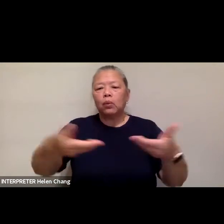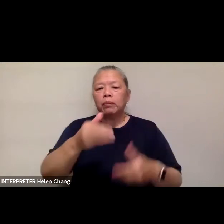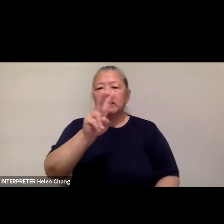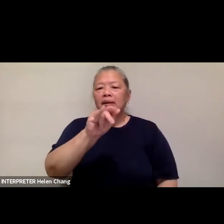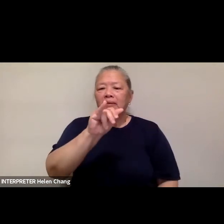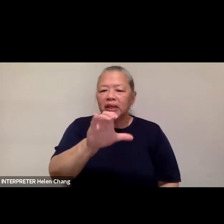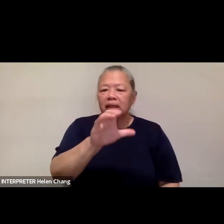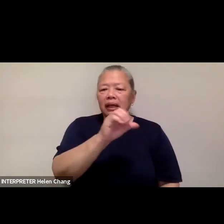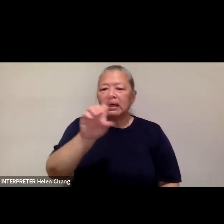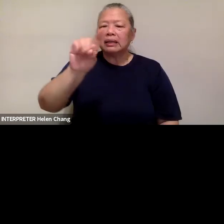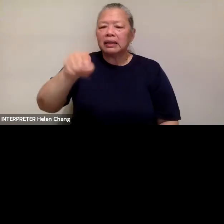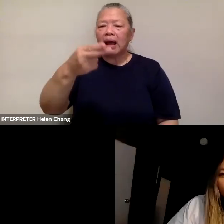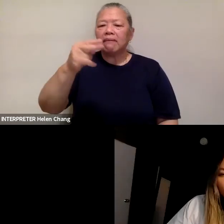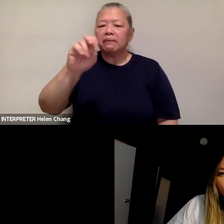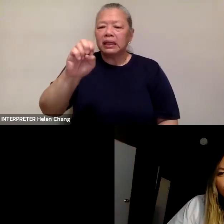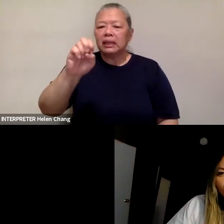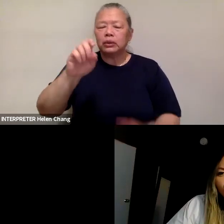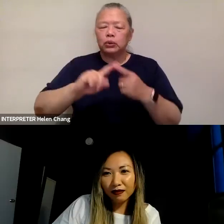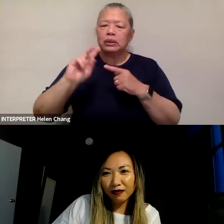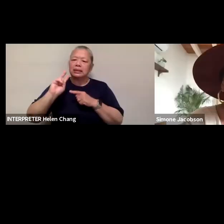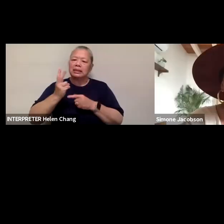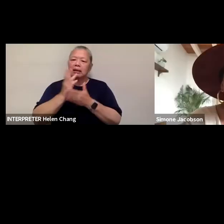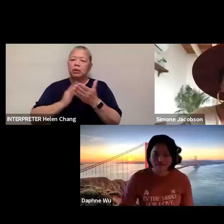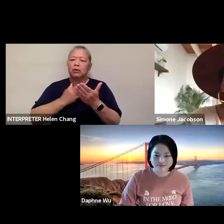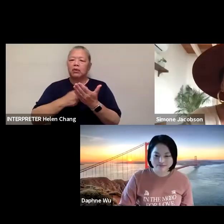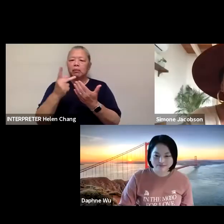and Daphne to the second part of our program this evening.